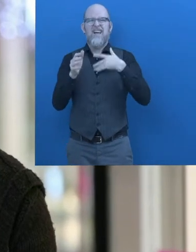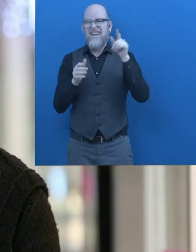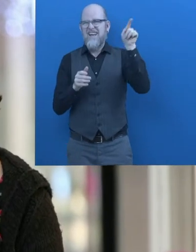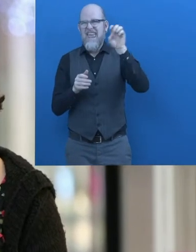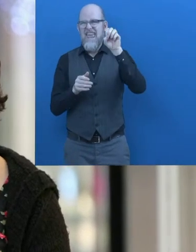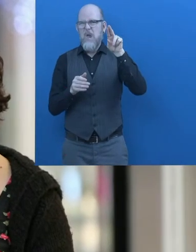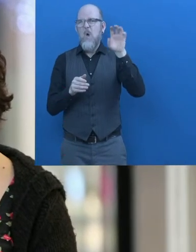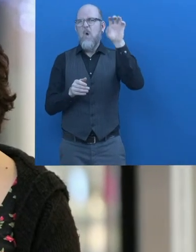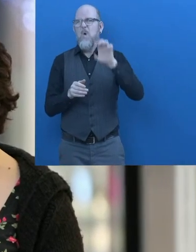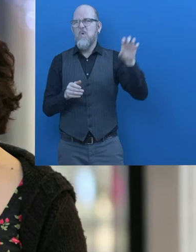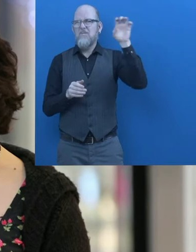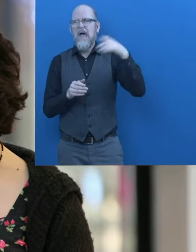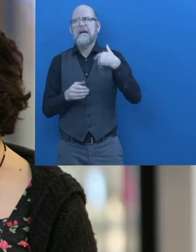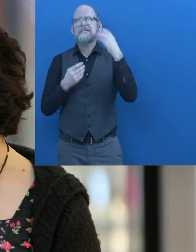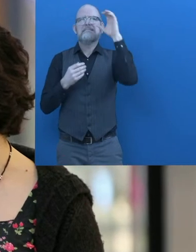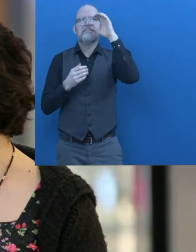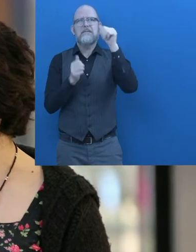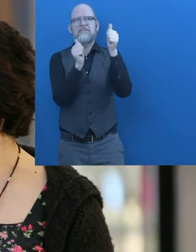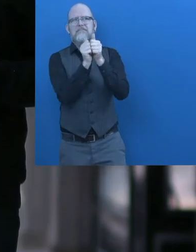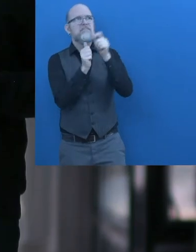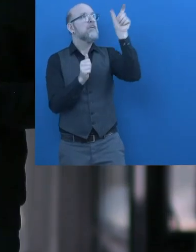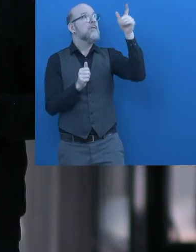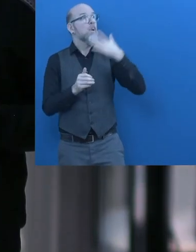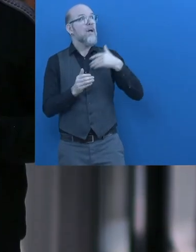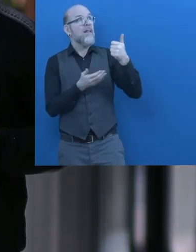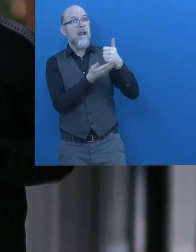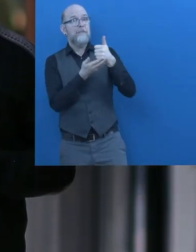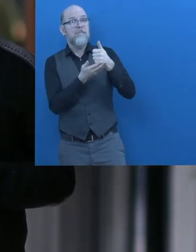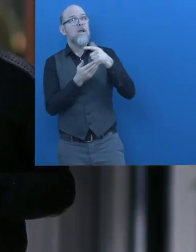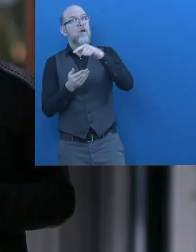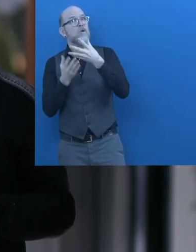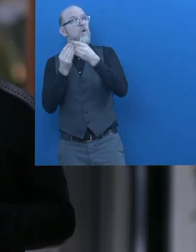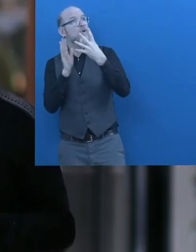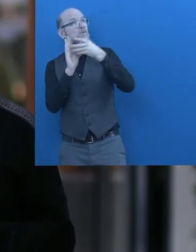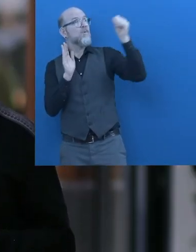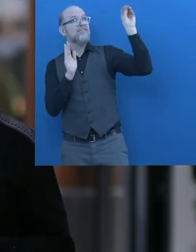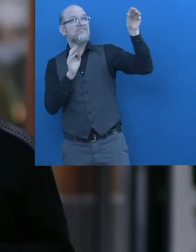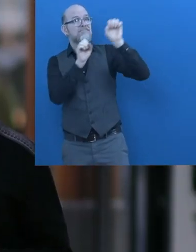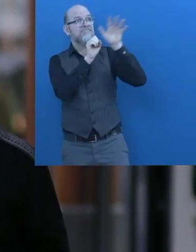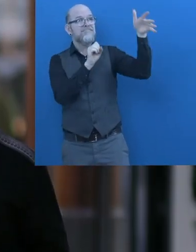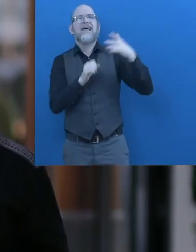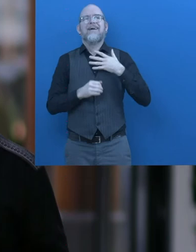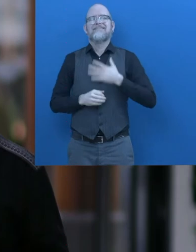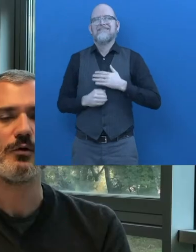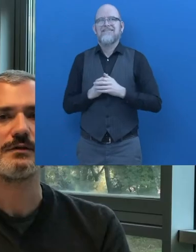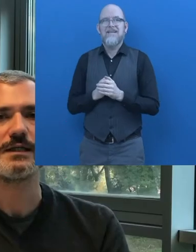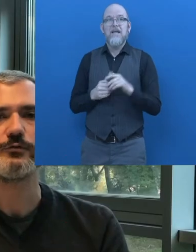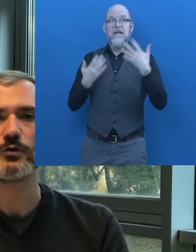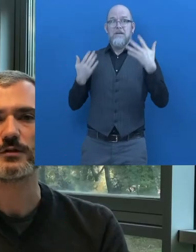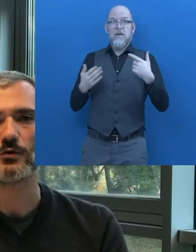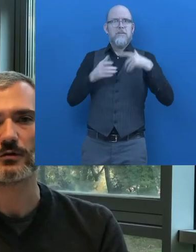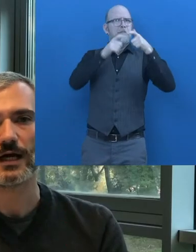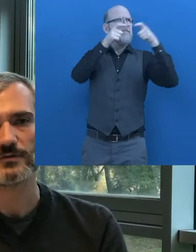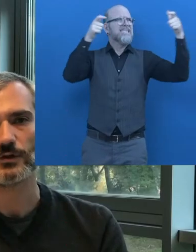for partners in those countries that can help us expand our solutions. Secondly, we are now only